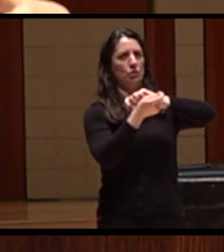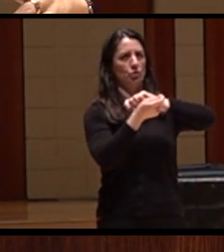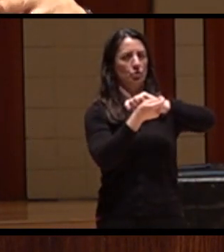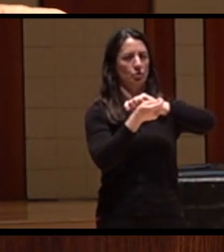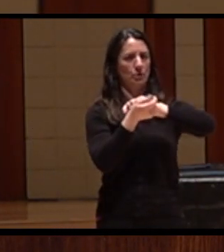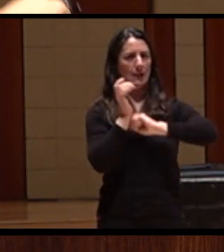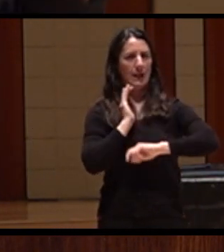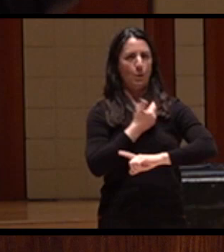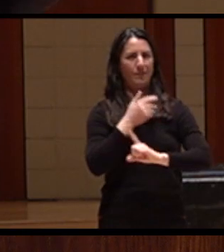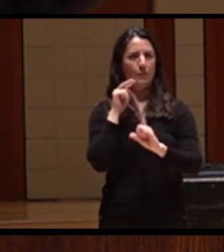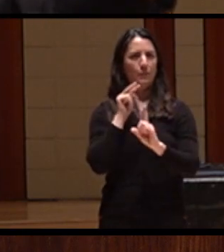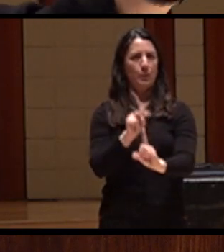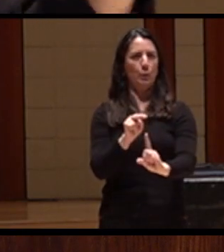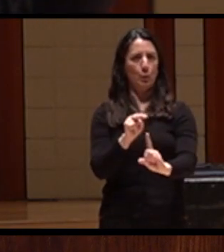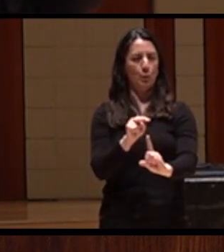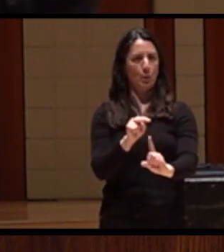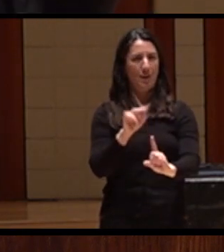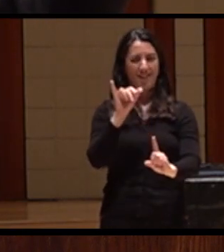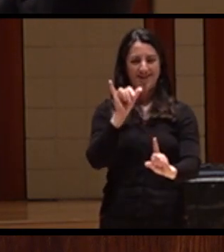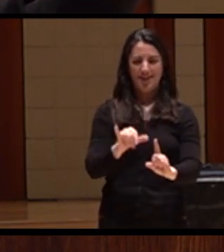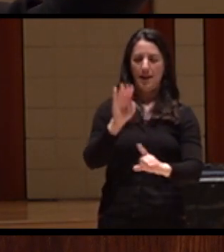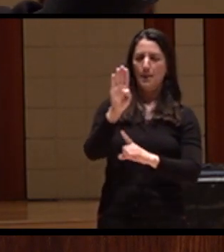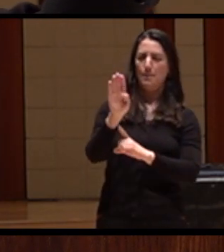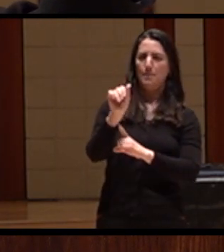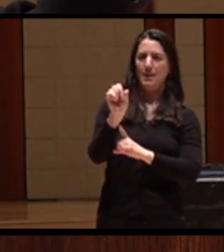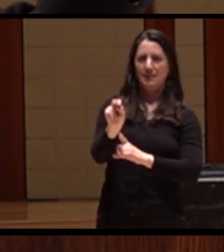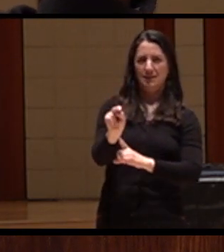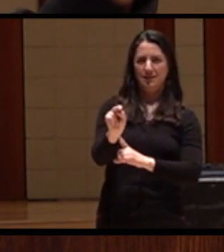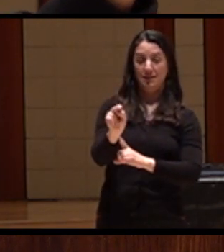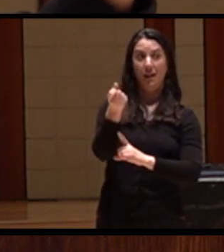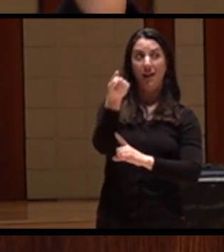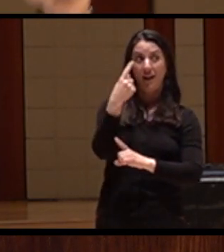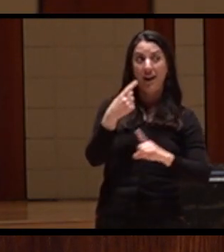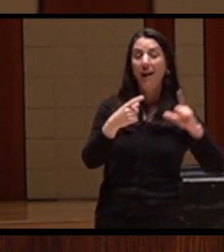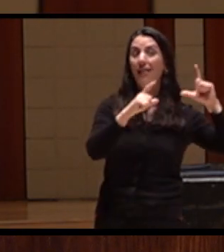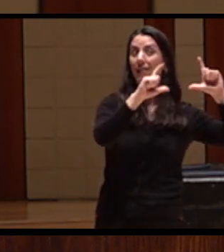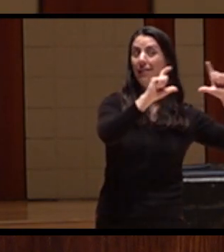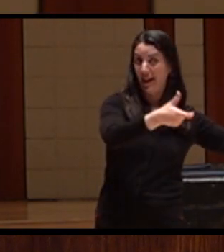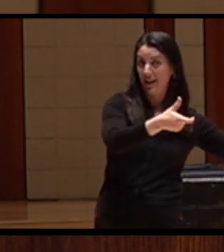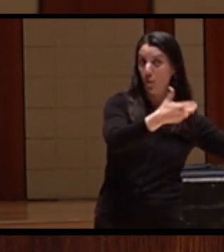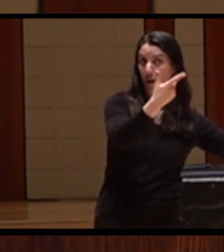basin that acknowledges what happens in the lake affects what happens in the river.